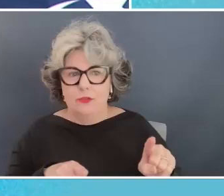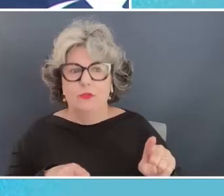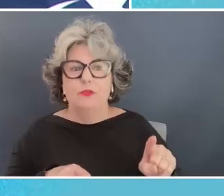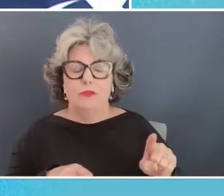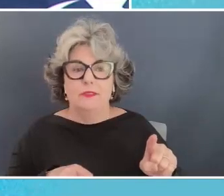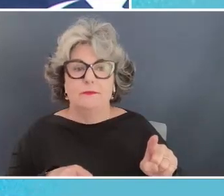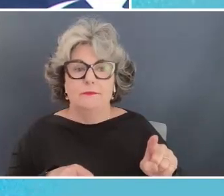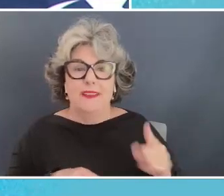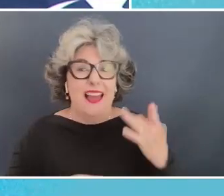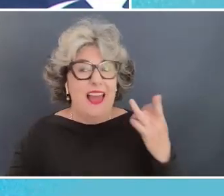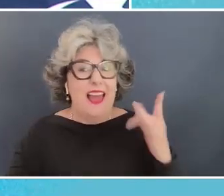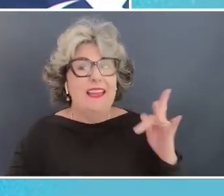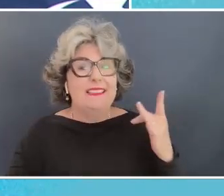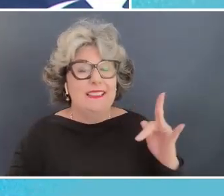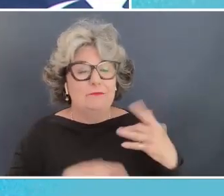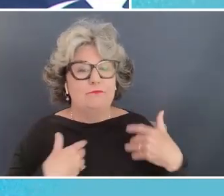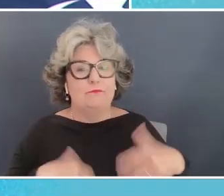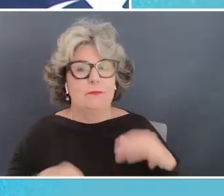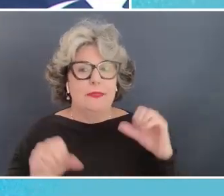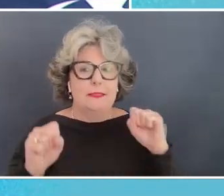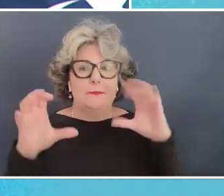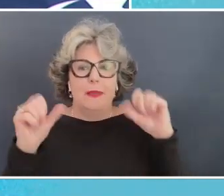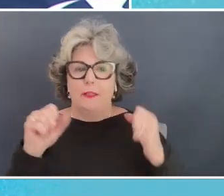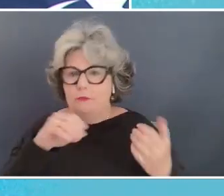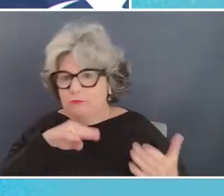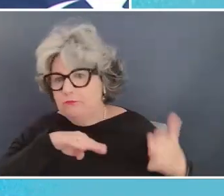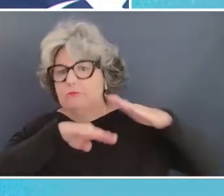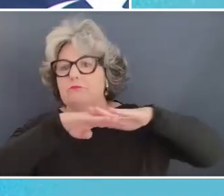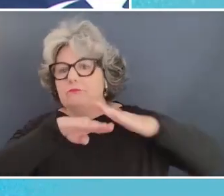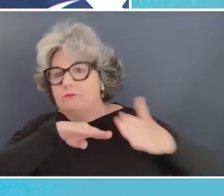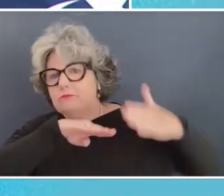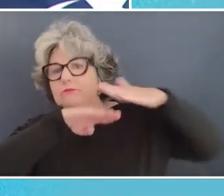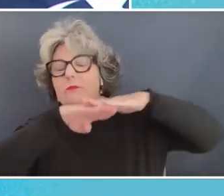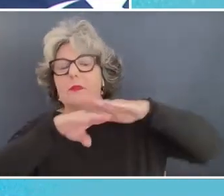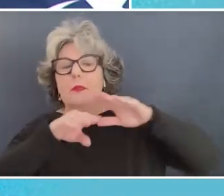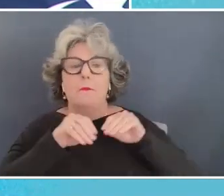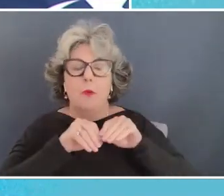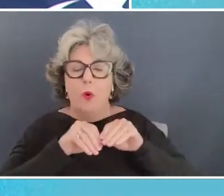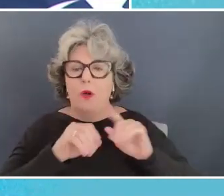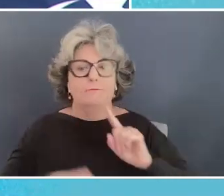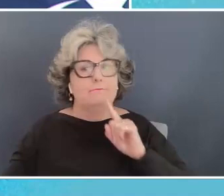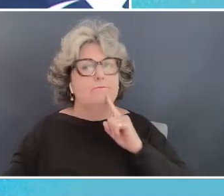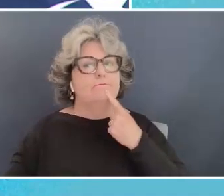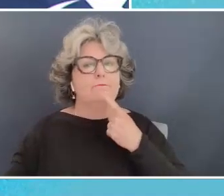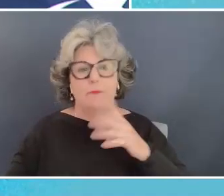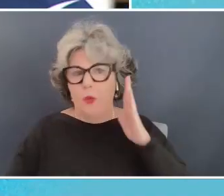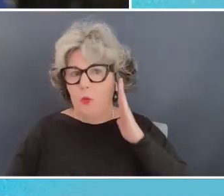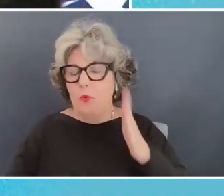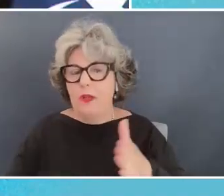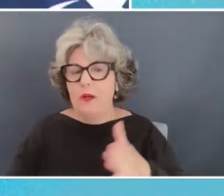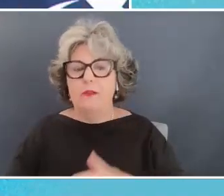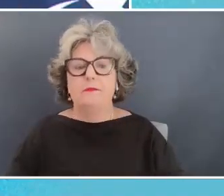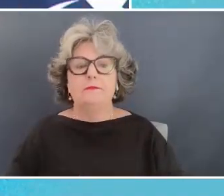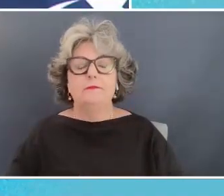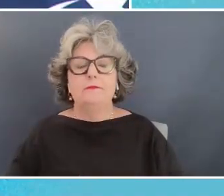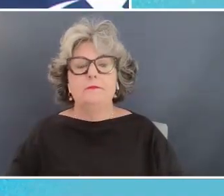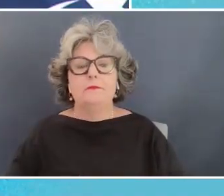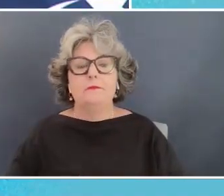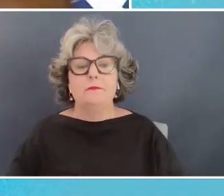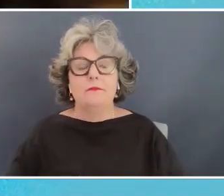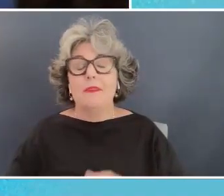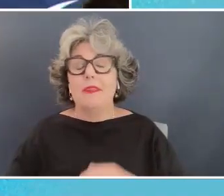these are expected to increase in intensity um and and frequency